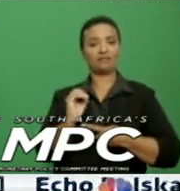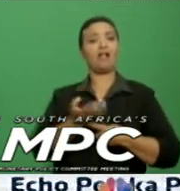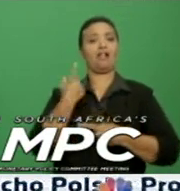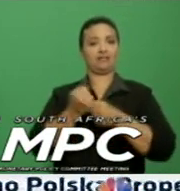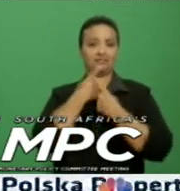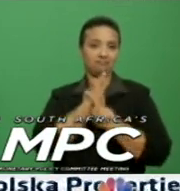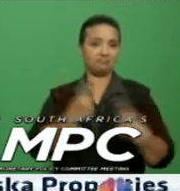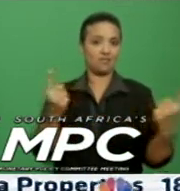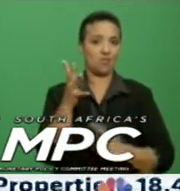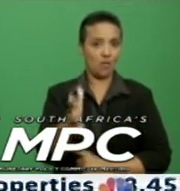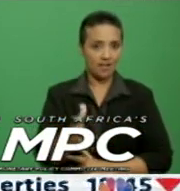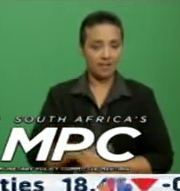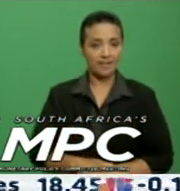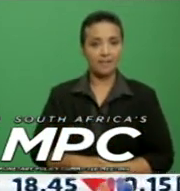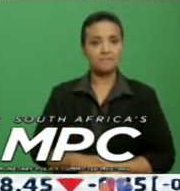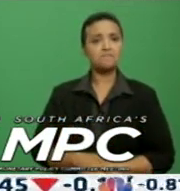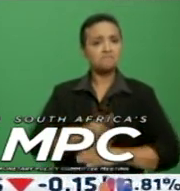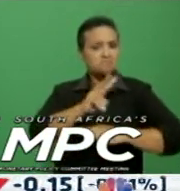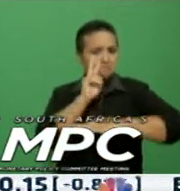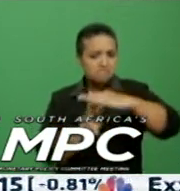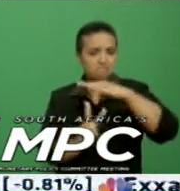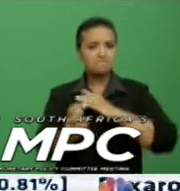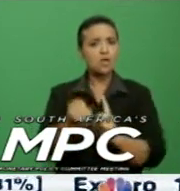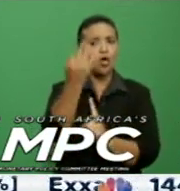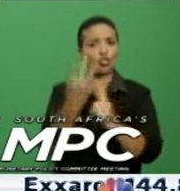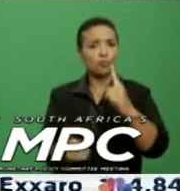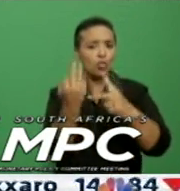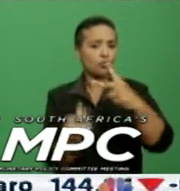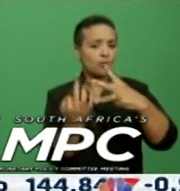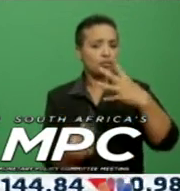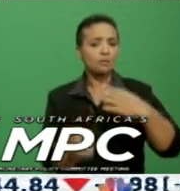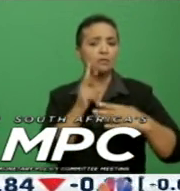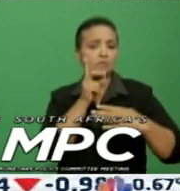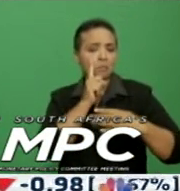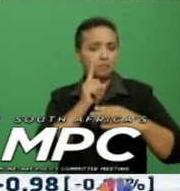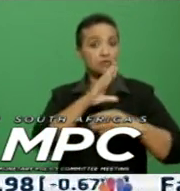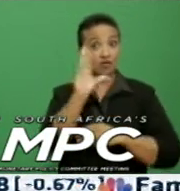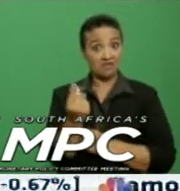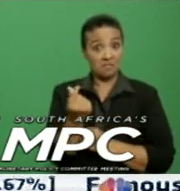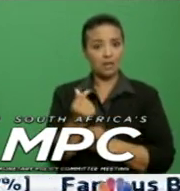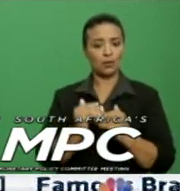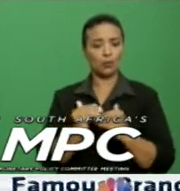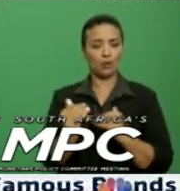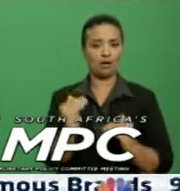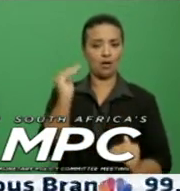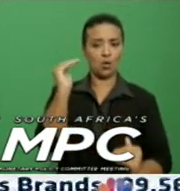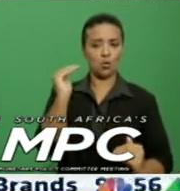meeting. At these levels, the QPM assesses the rent to be less